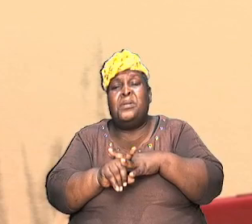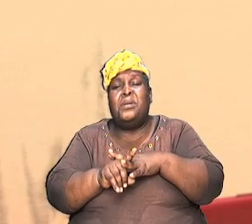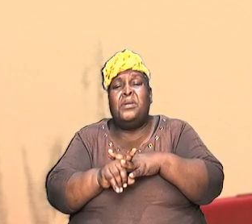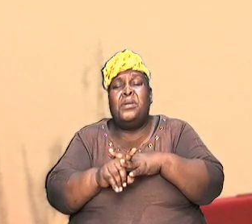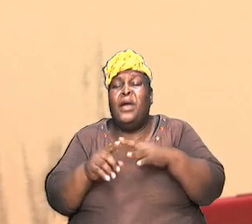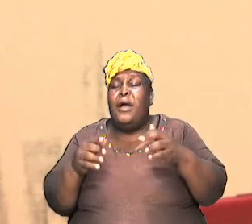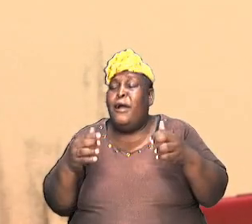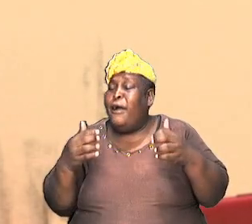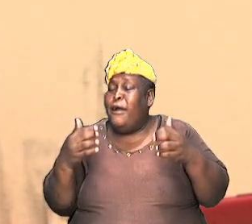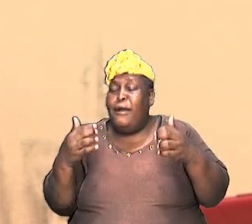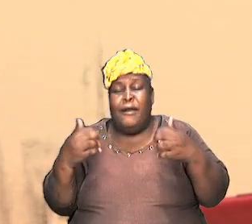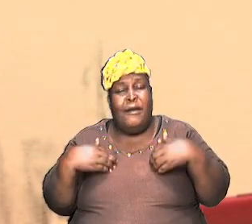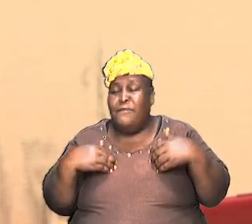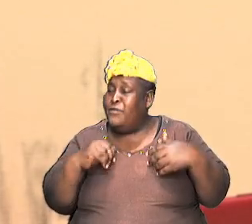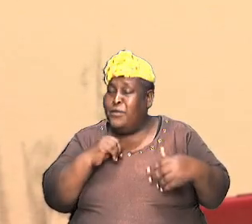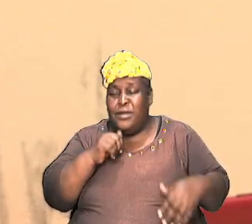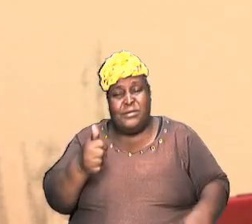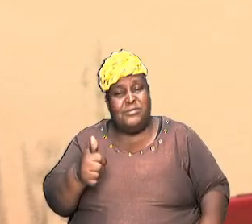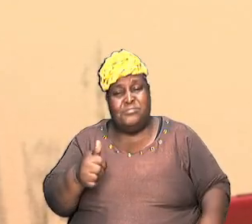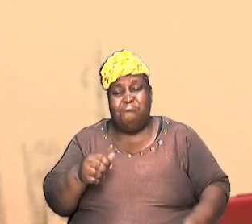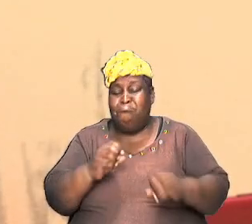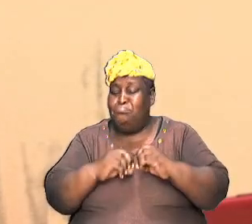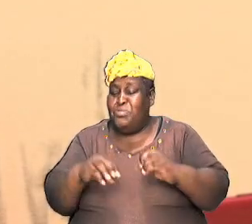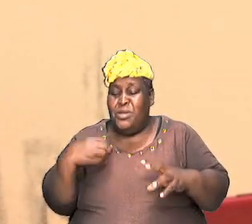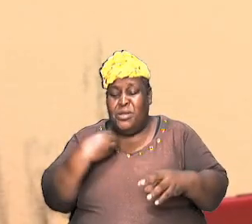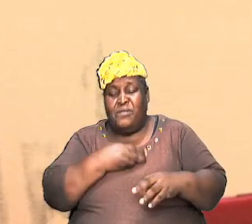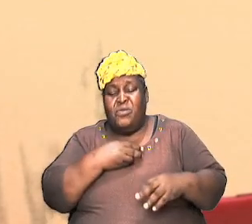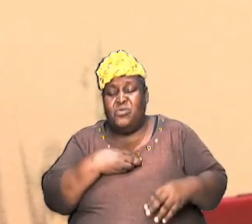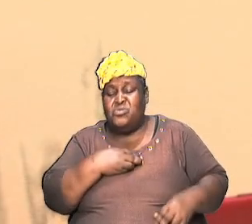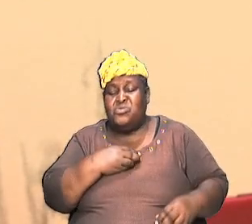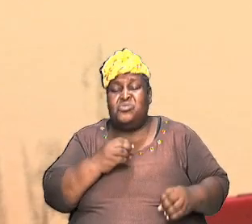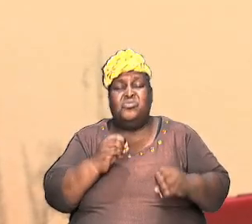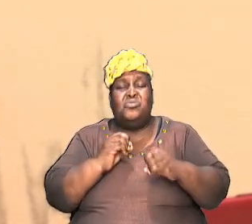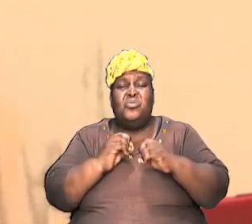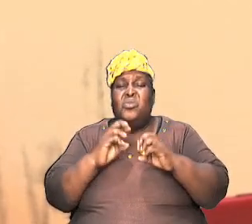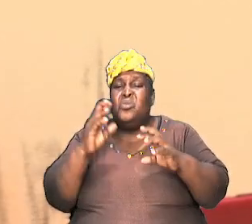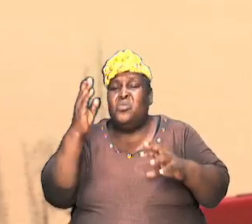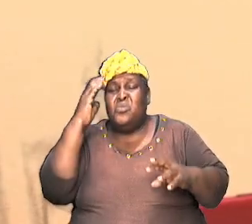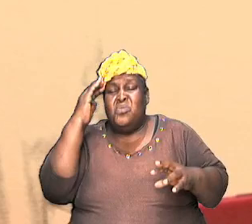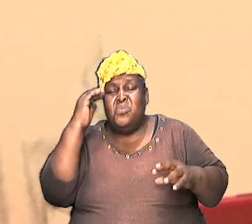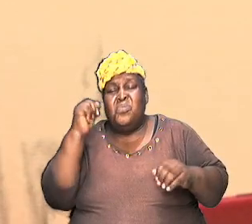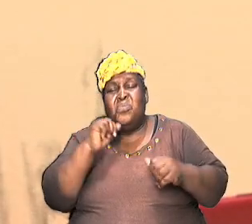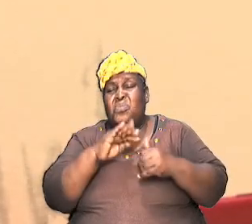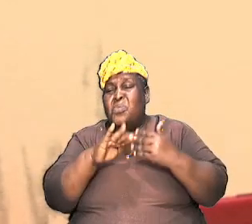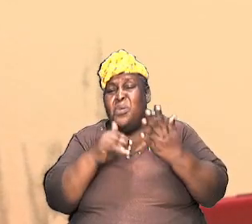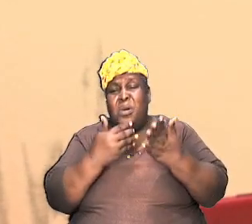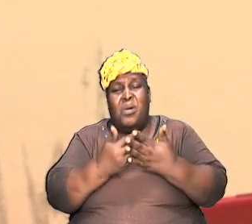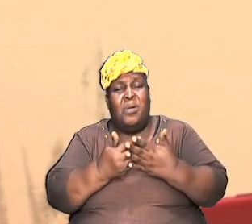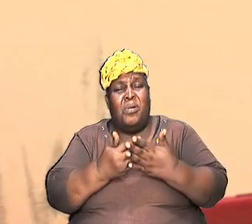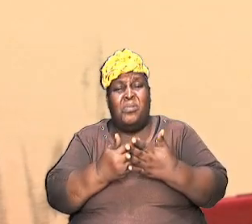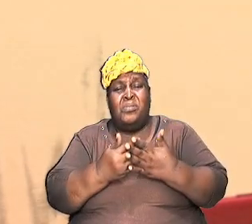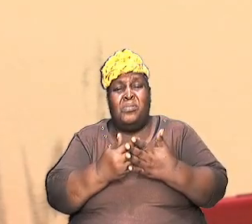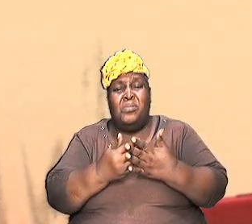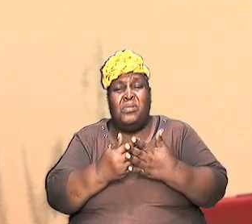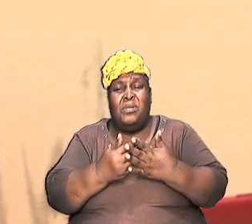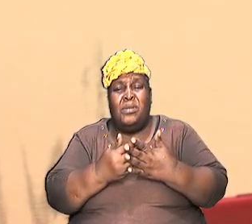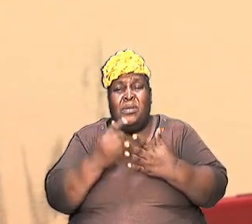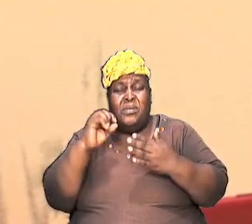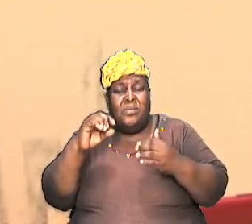that we know it all. None of us know it all. And for now, we don't know anything about where he